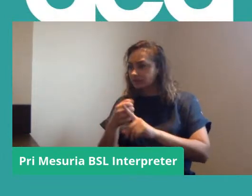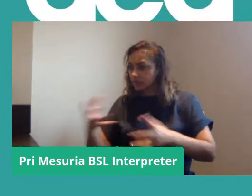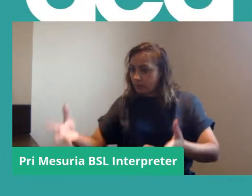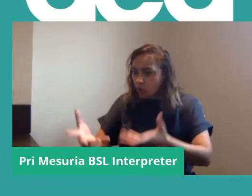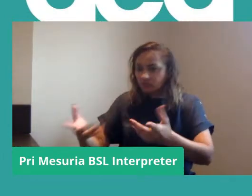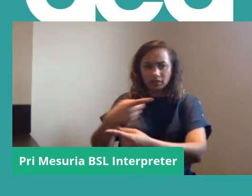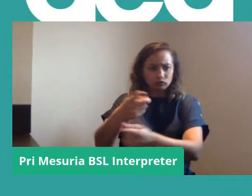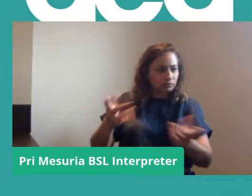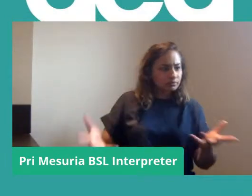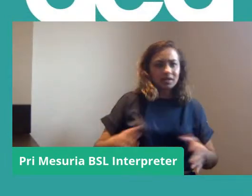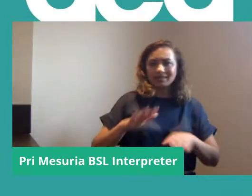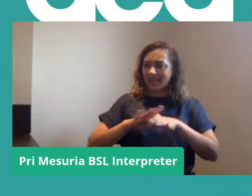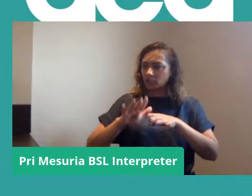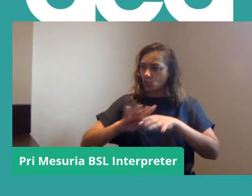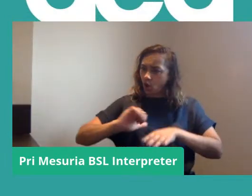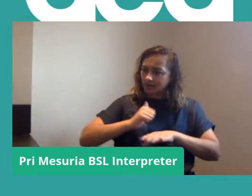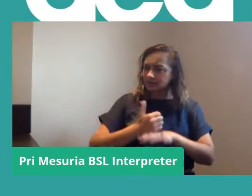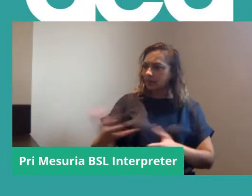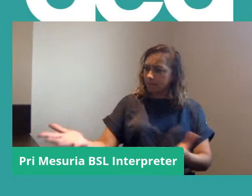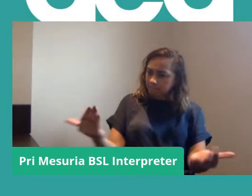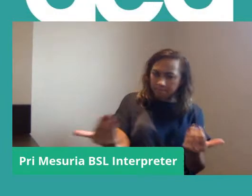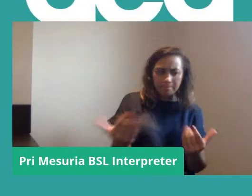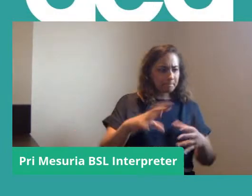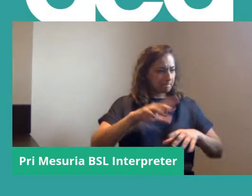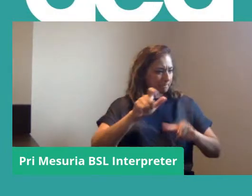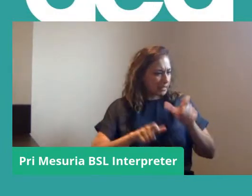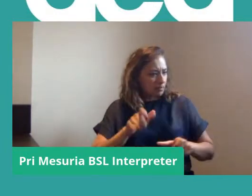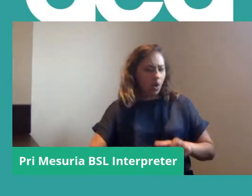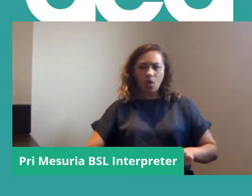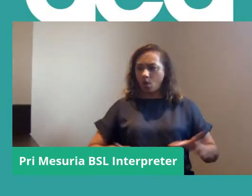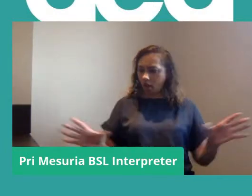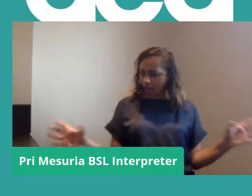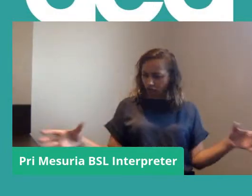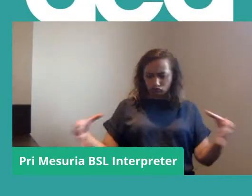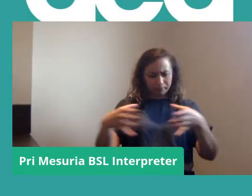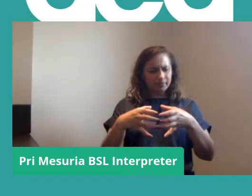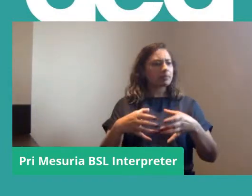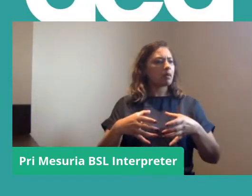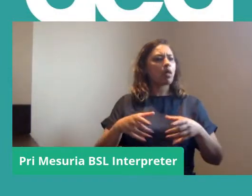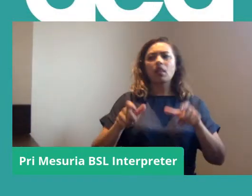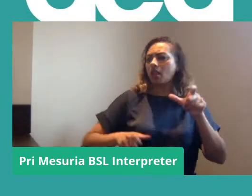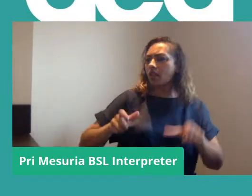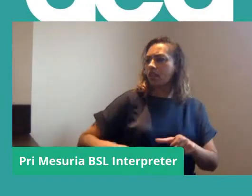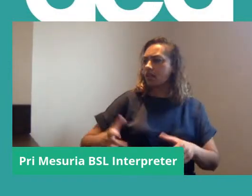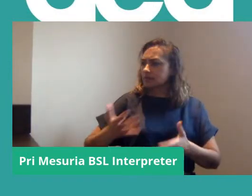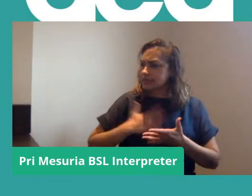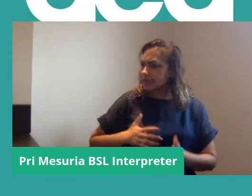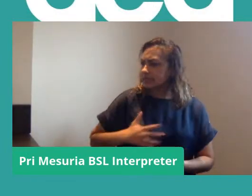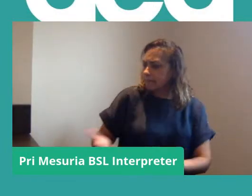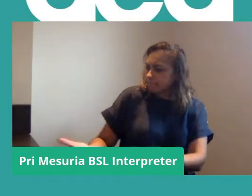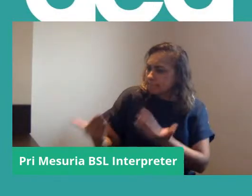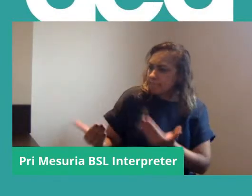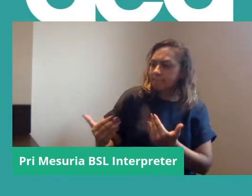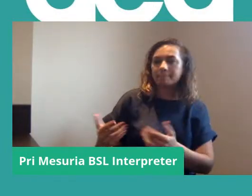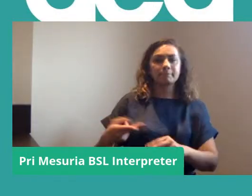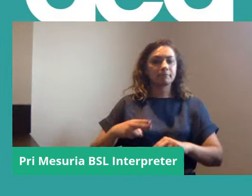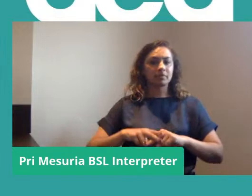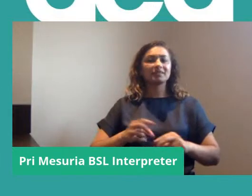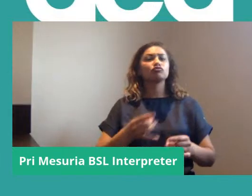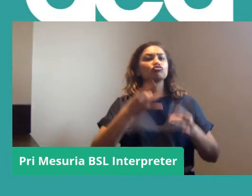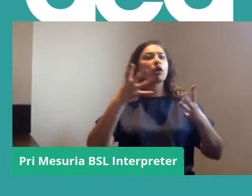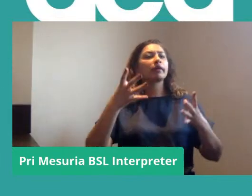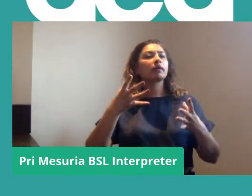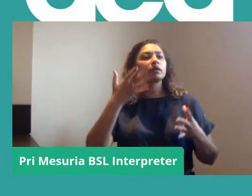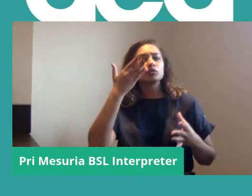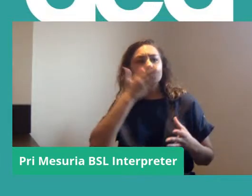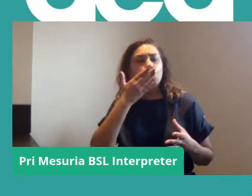get the networks together. It builds that camaraderie that you need. So even within strike school,